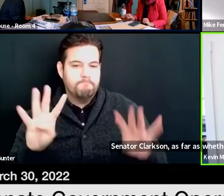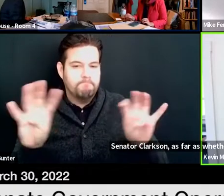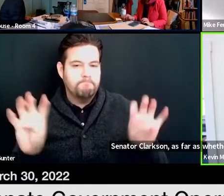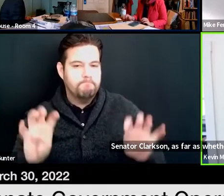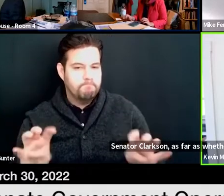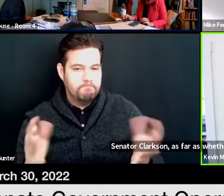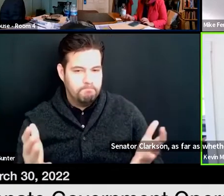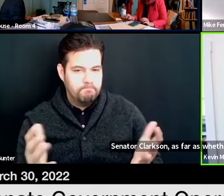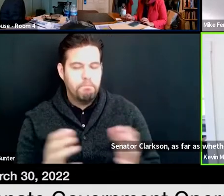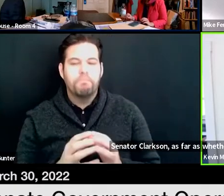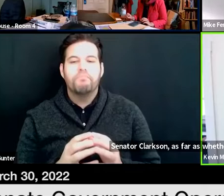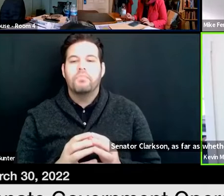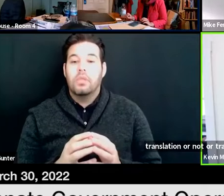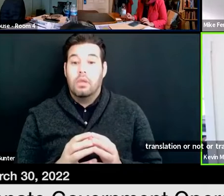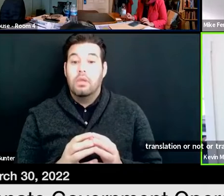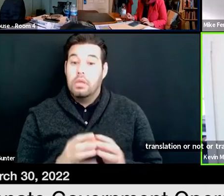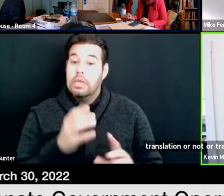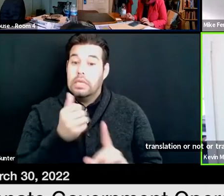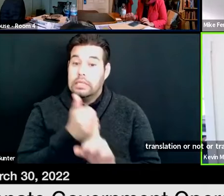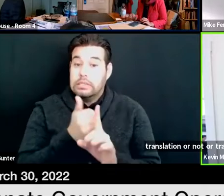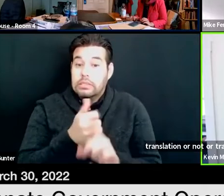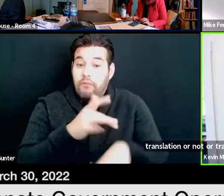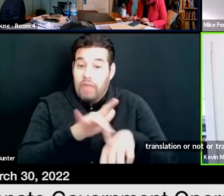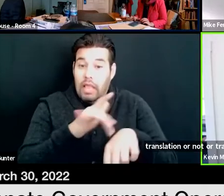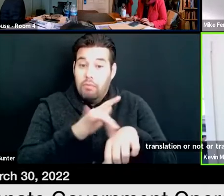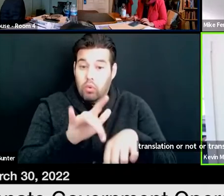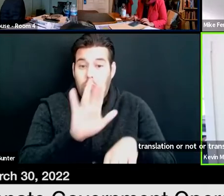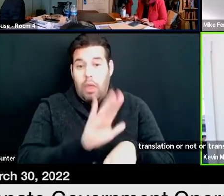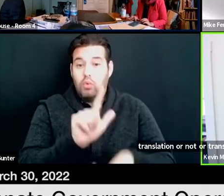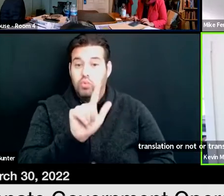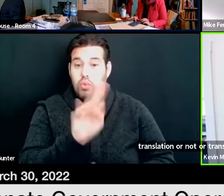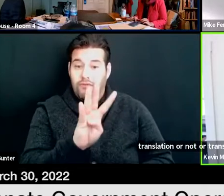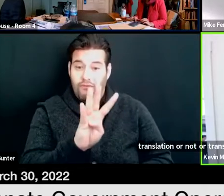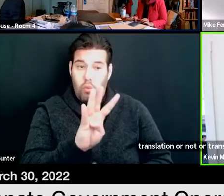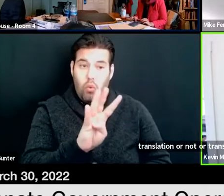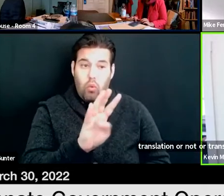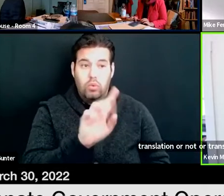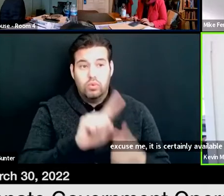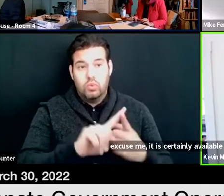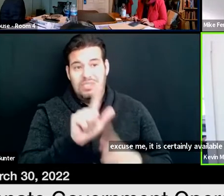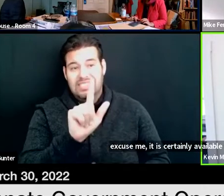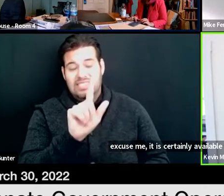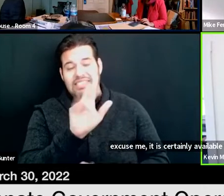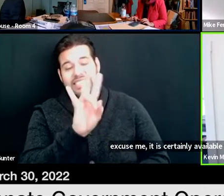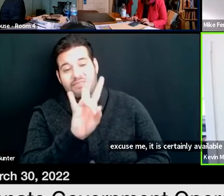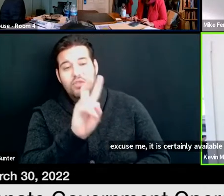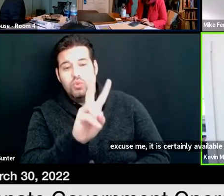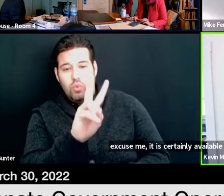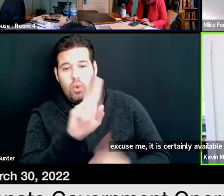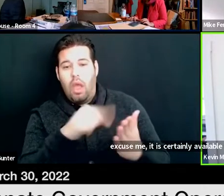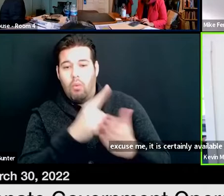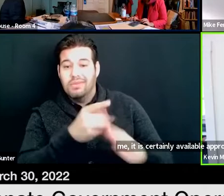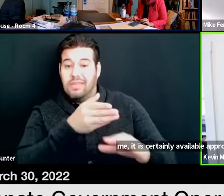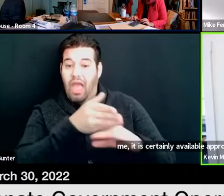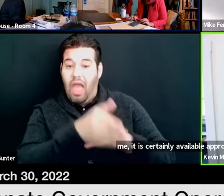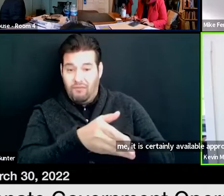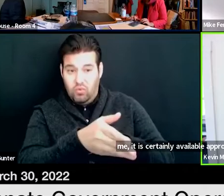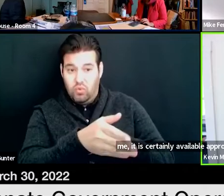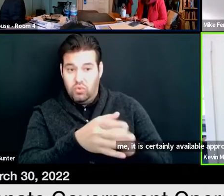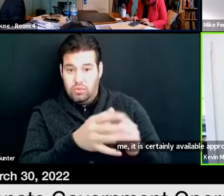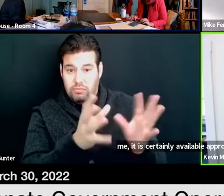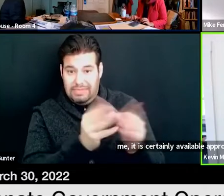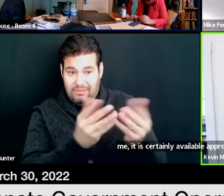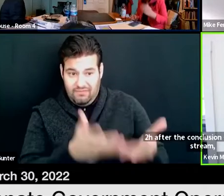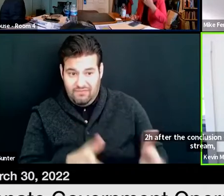not, excuse me. It is certainly available approximately 24 to 72 hours after the conclusion of the live stream. It is